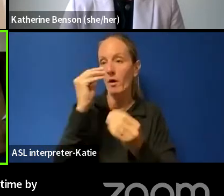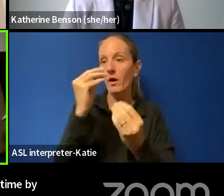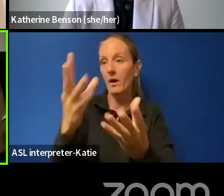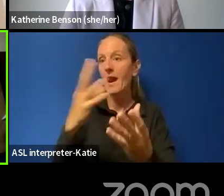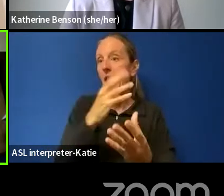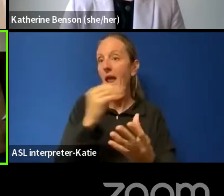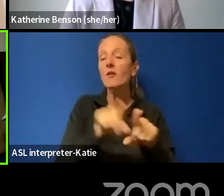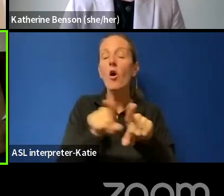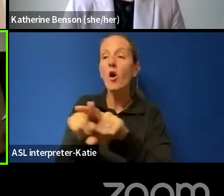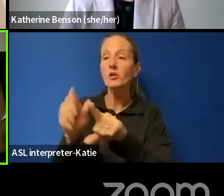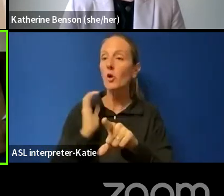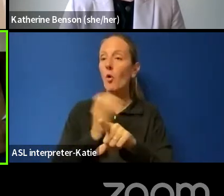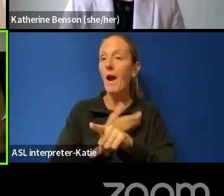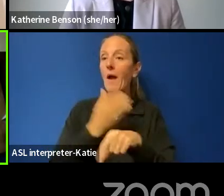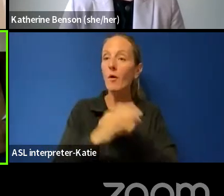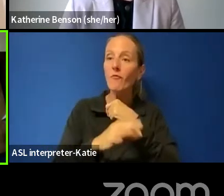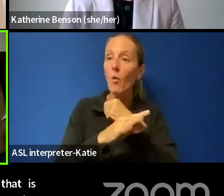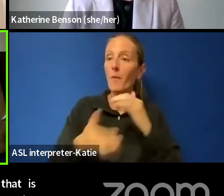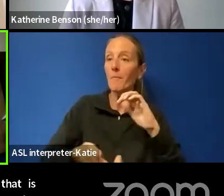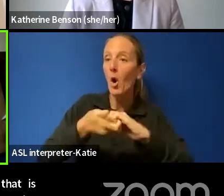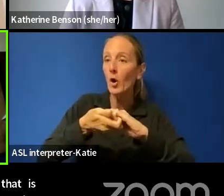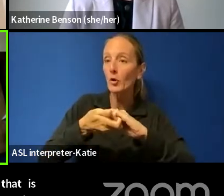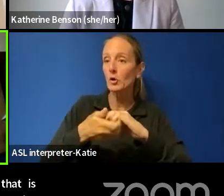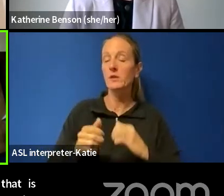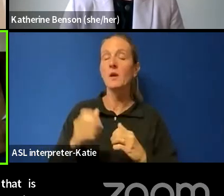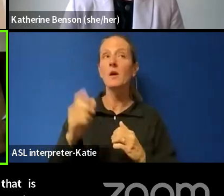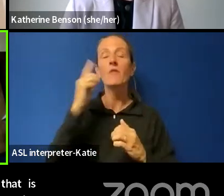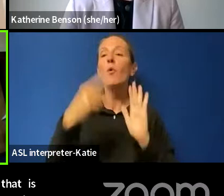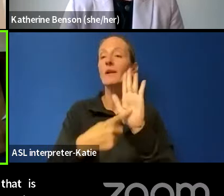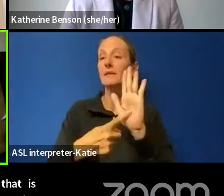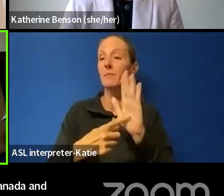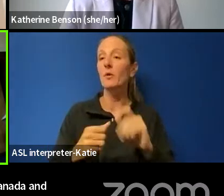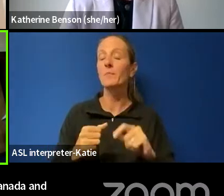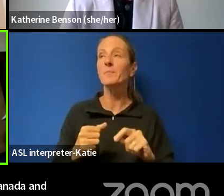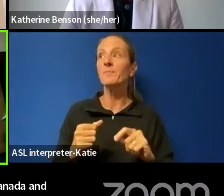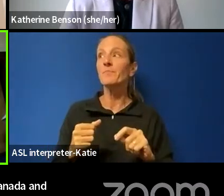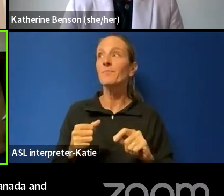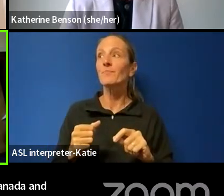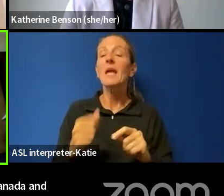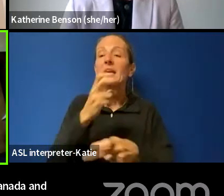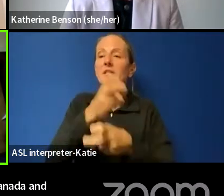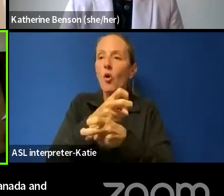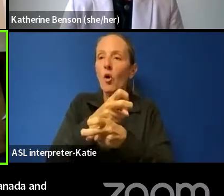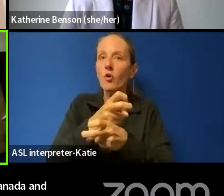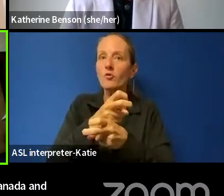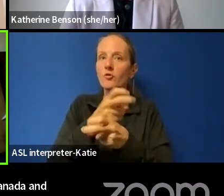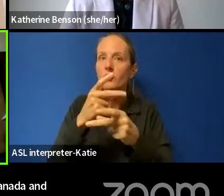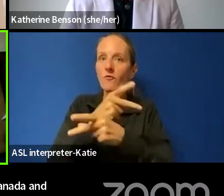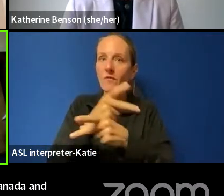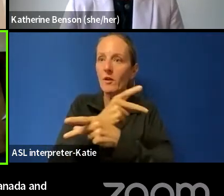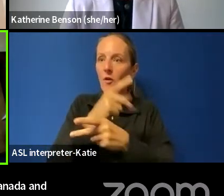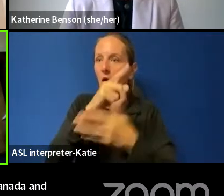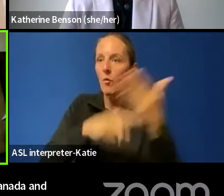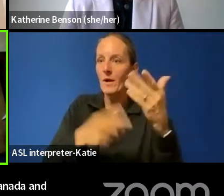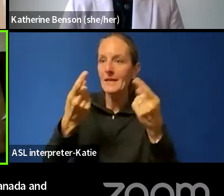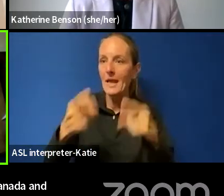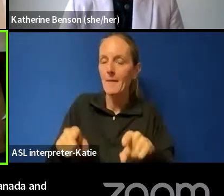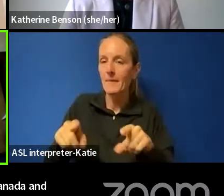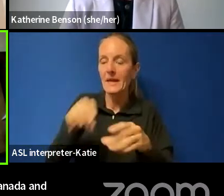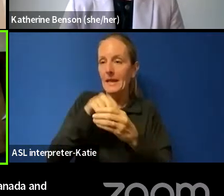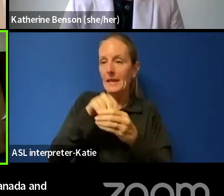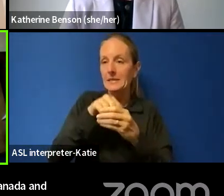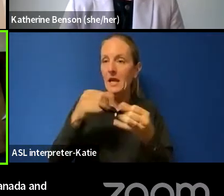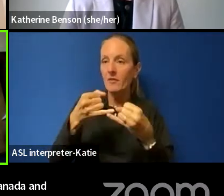abroad. So, for instance, it's very hard to figure out what's happening inside the Canadian Border Services